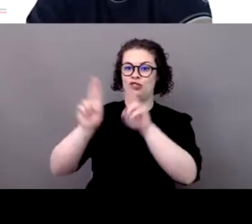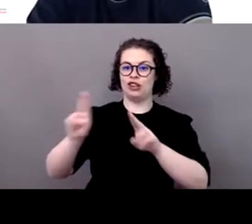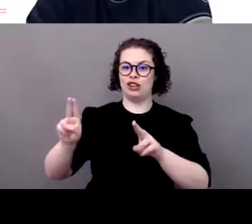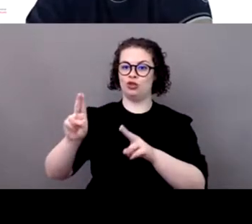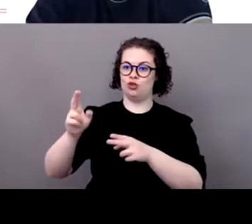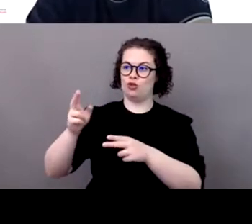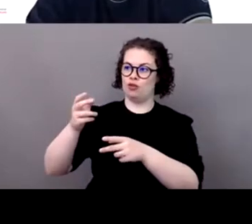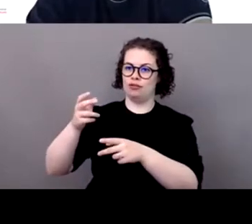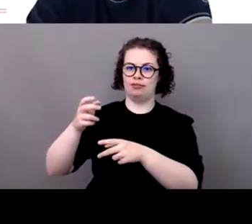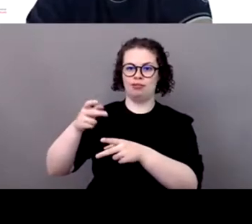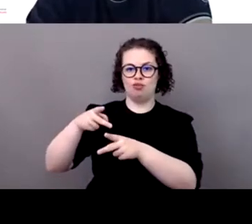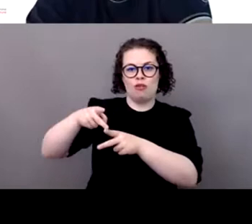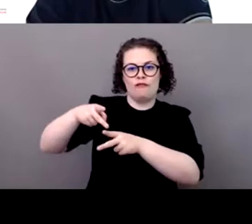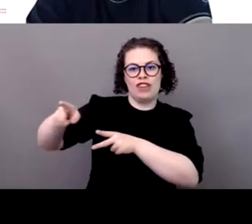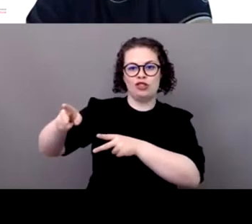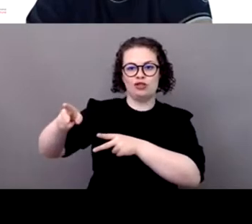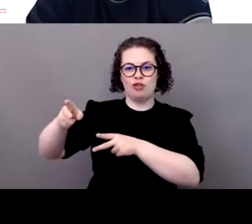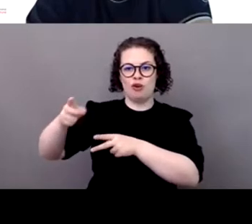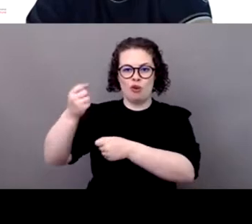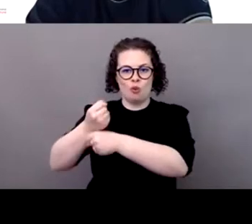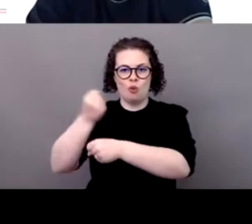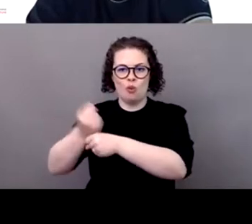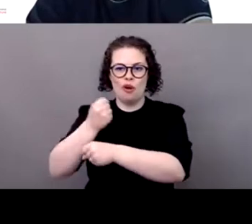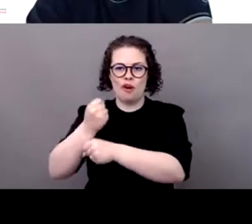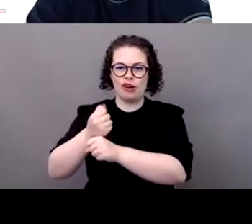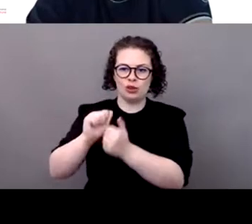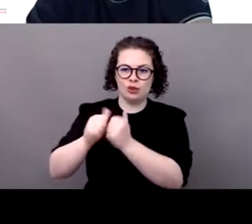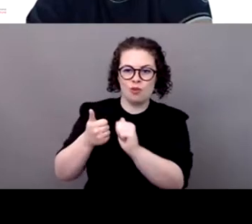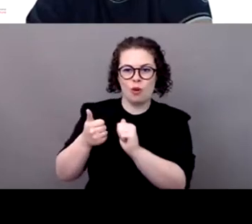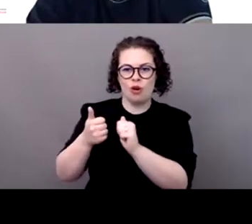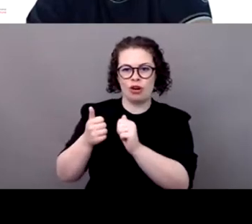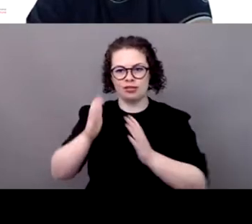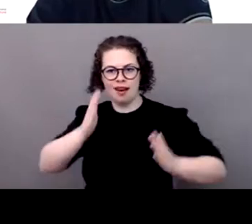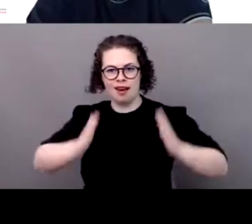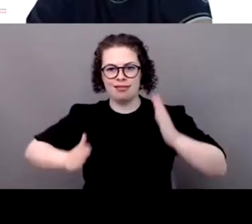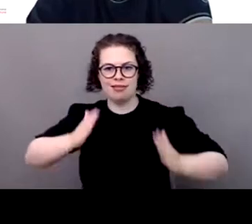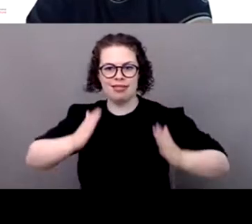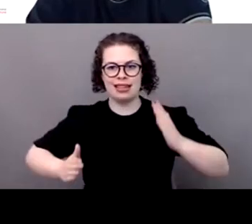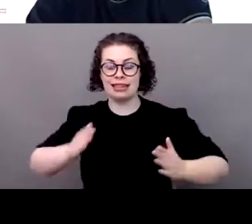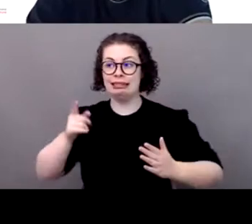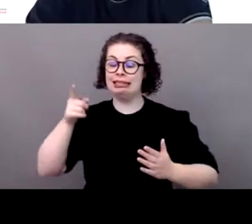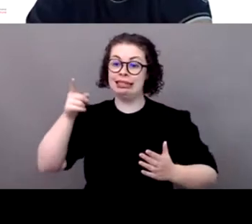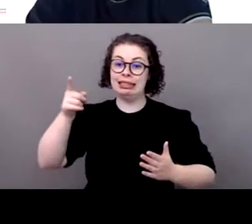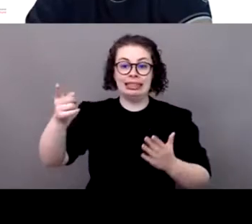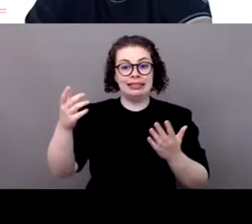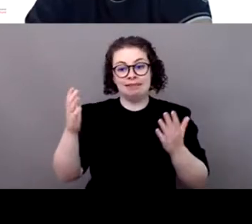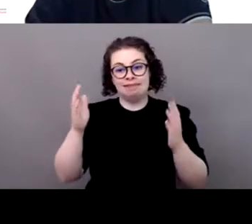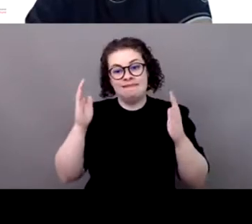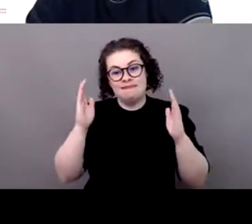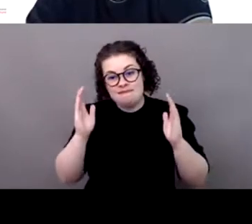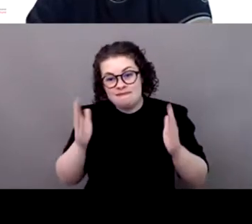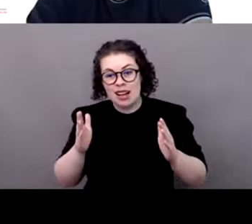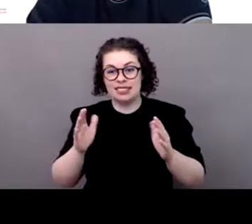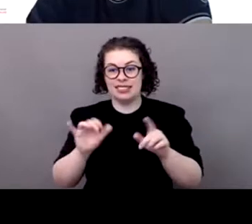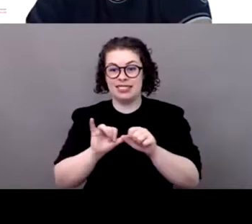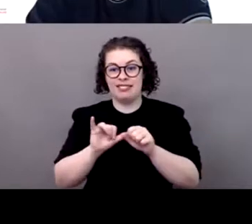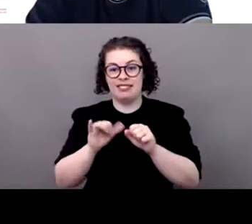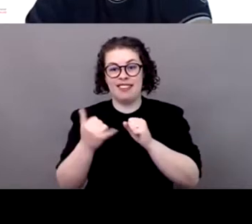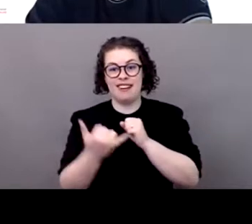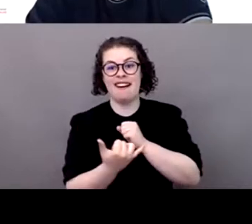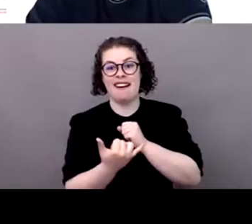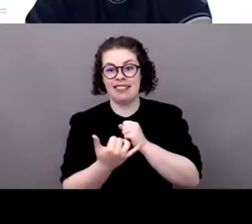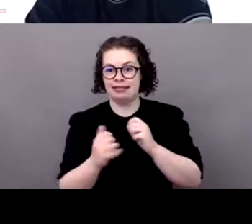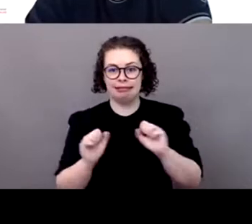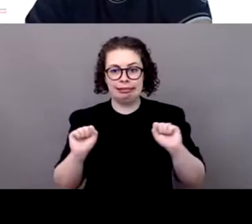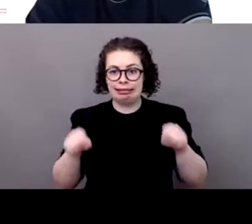certain footprint that is unavoidable. It's still international competition. So certain flying will not be possible to eliminate,